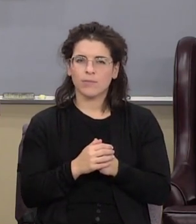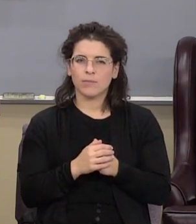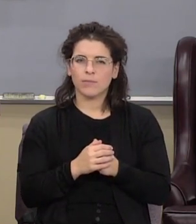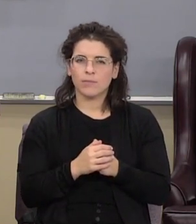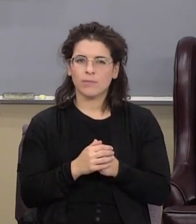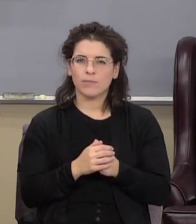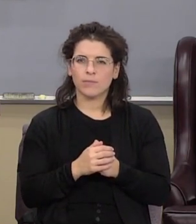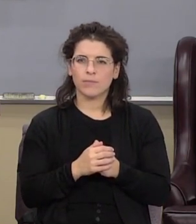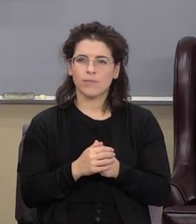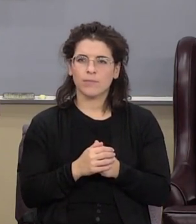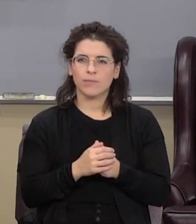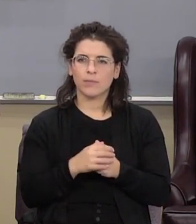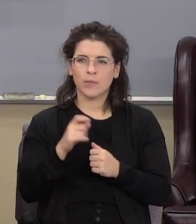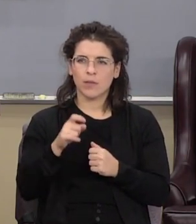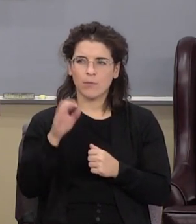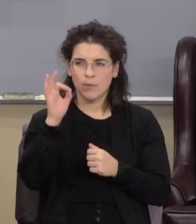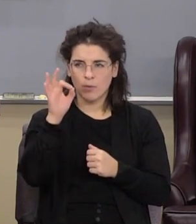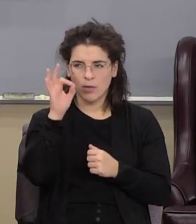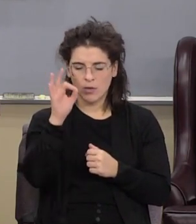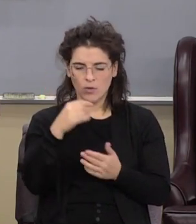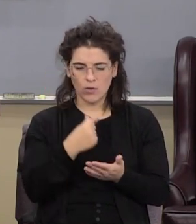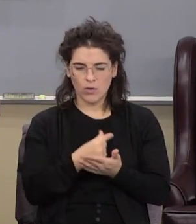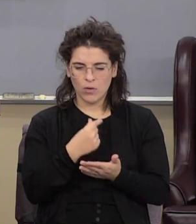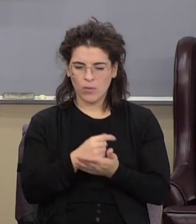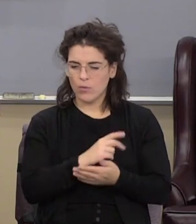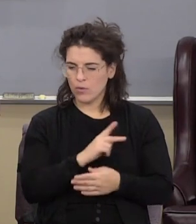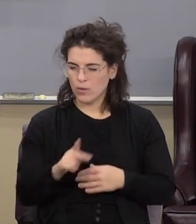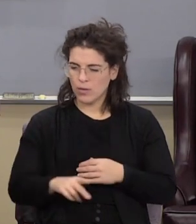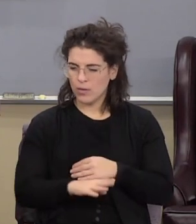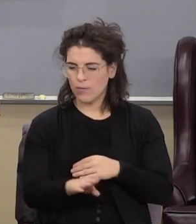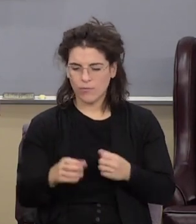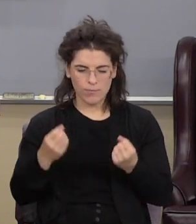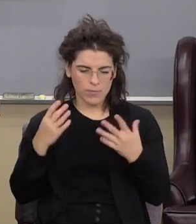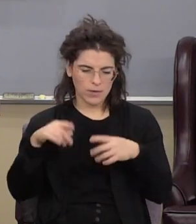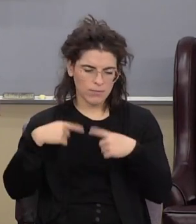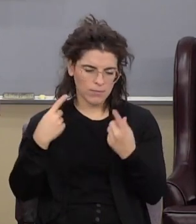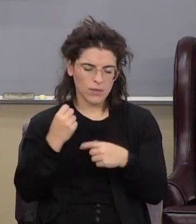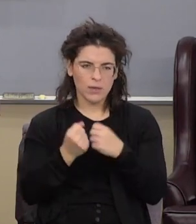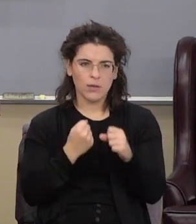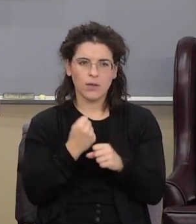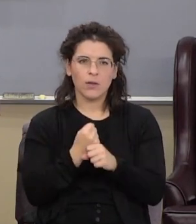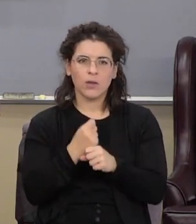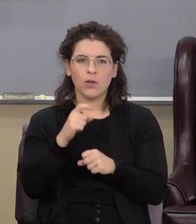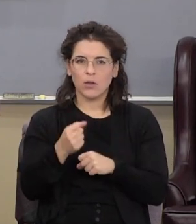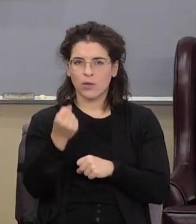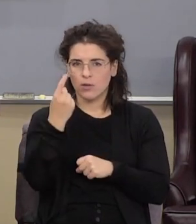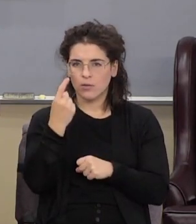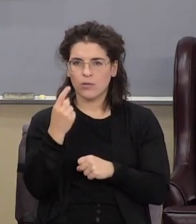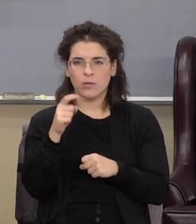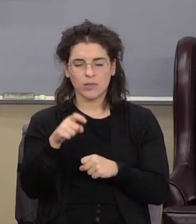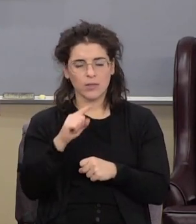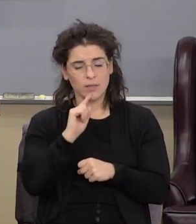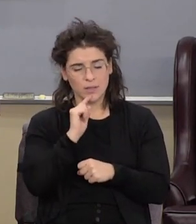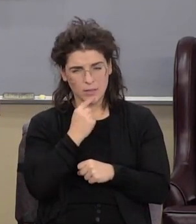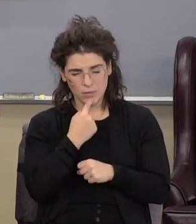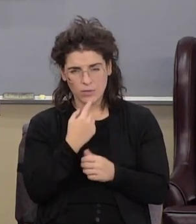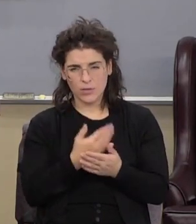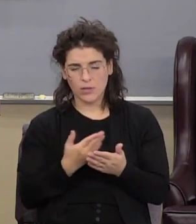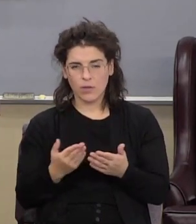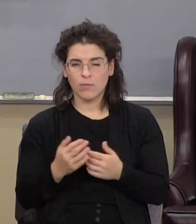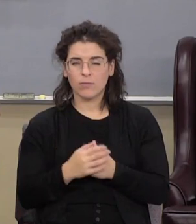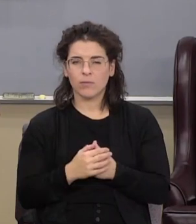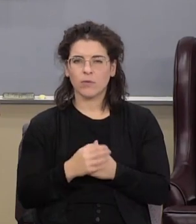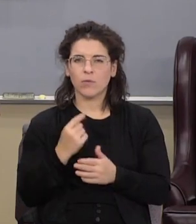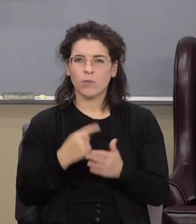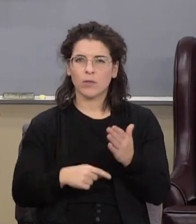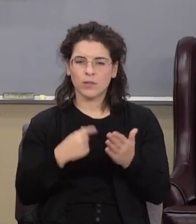talk and yet they've been preaching the gospel of the kingdom for all these years you've to understand folks this is serious stuff so